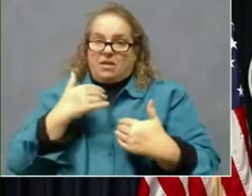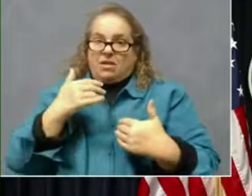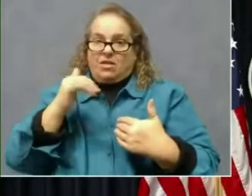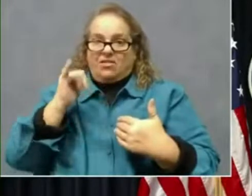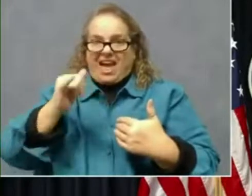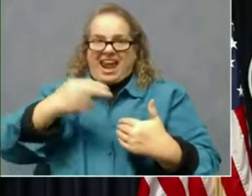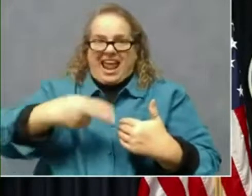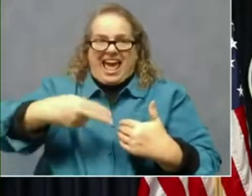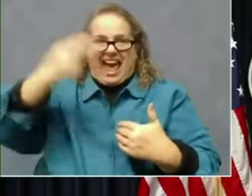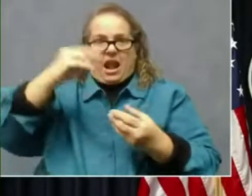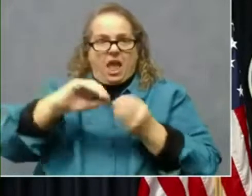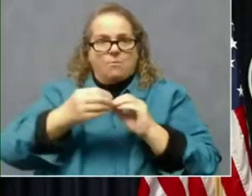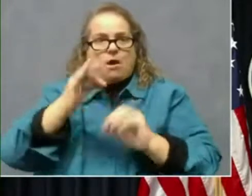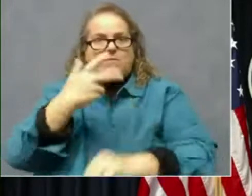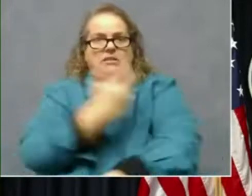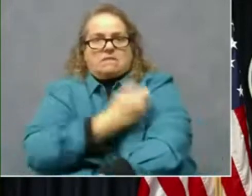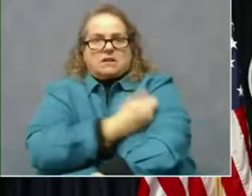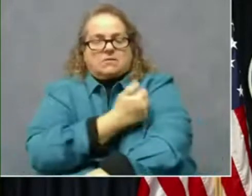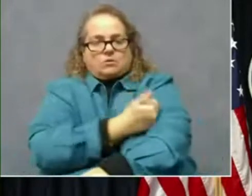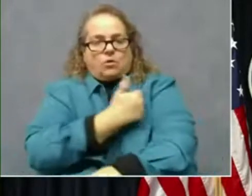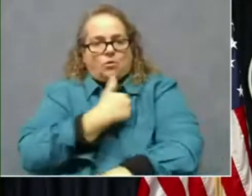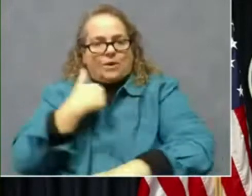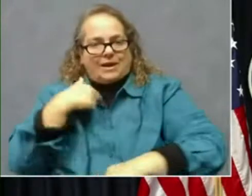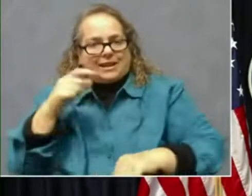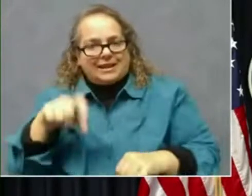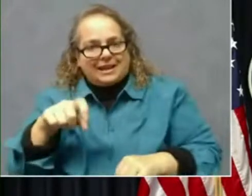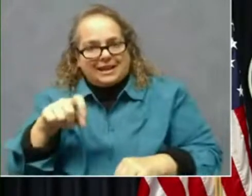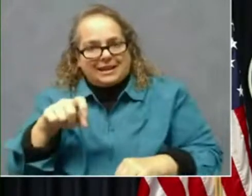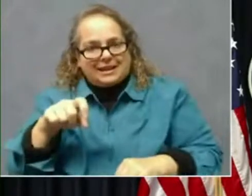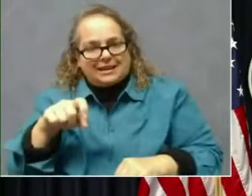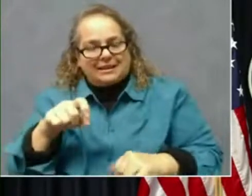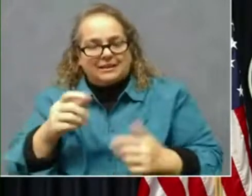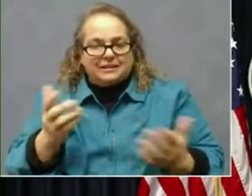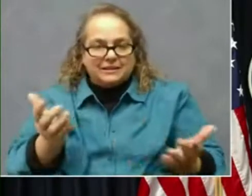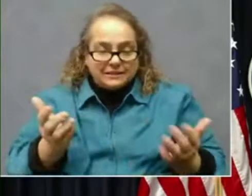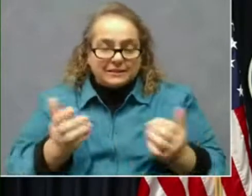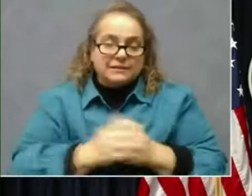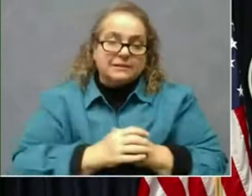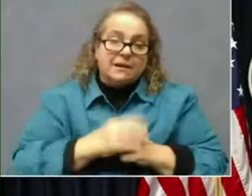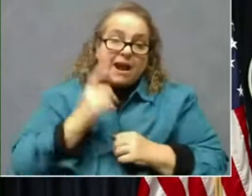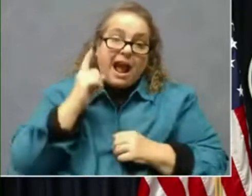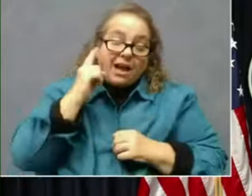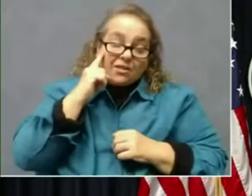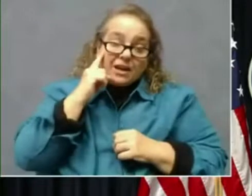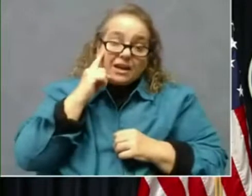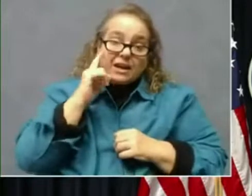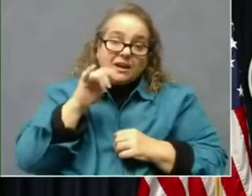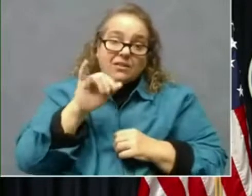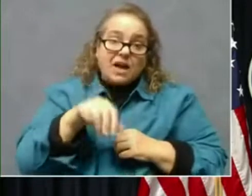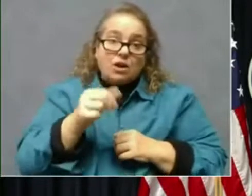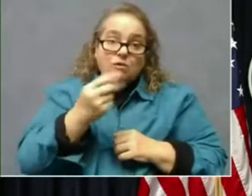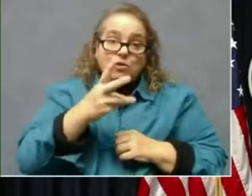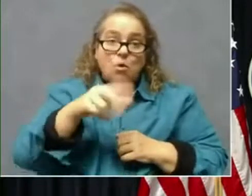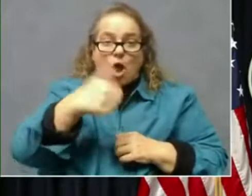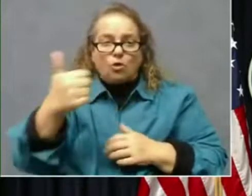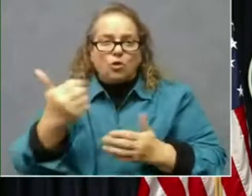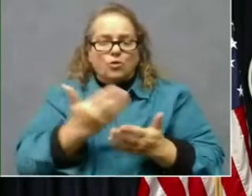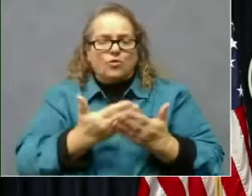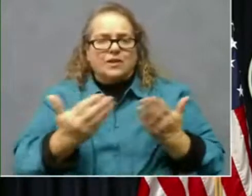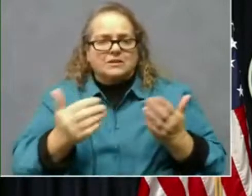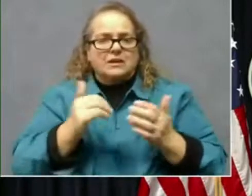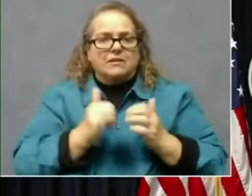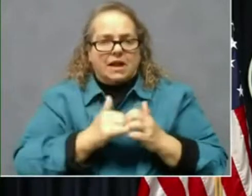to get people vaccinated out there. I think a couple of other things that were